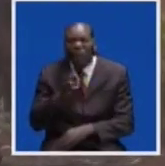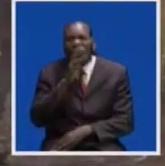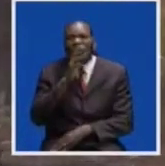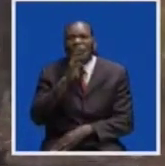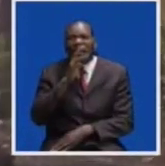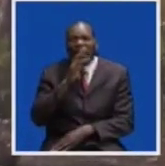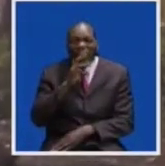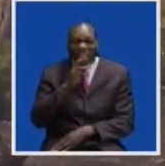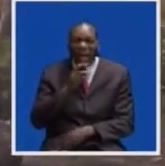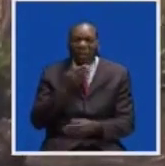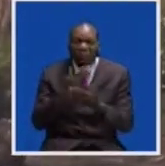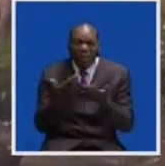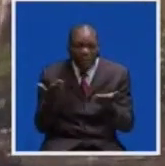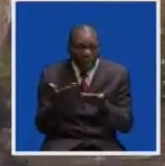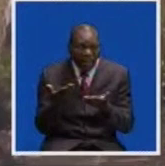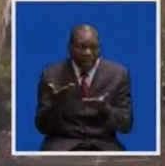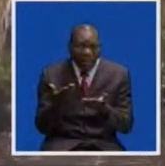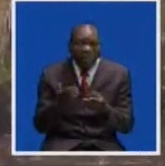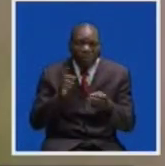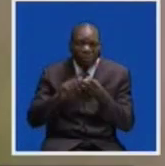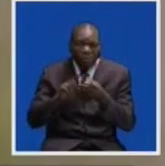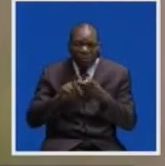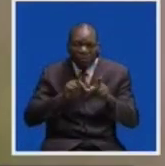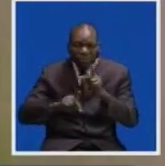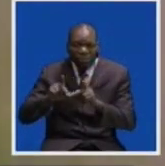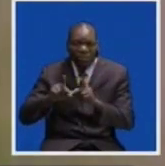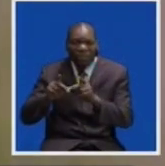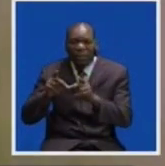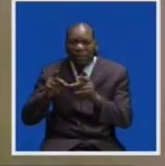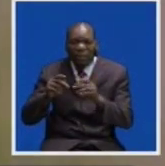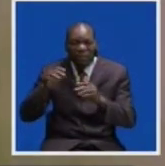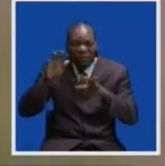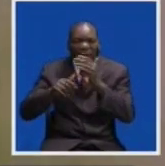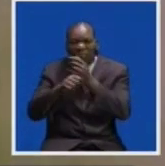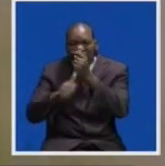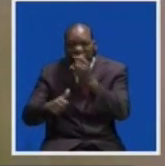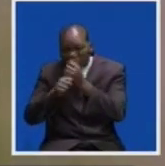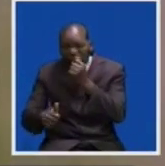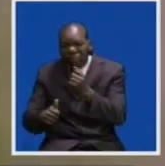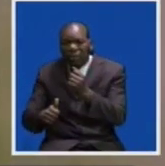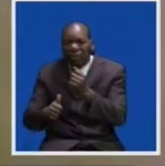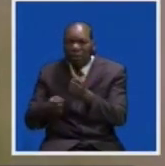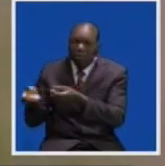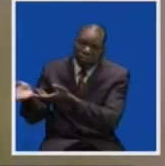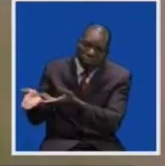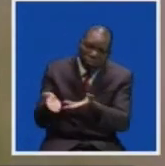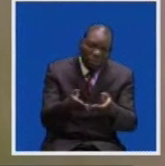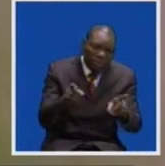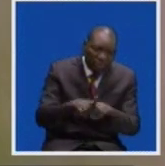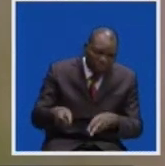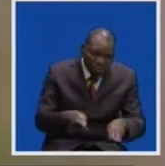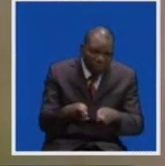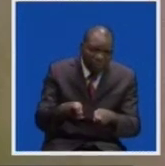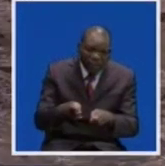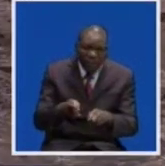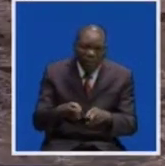people here are practicing opentification. During the rain season, the human waste is washed into the same stream the people drink